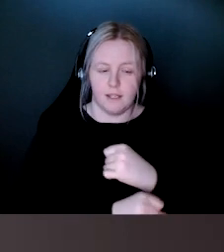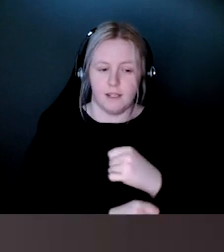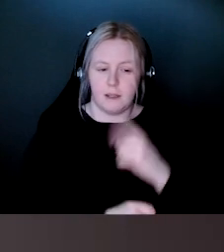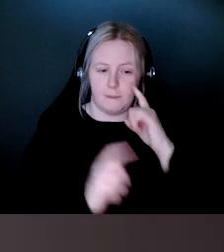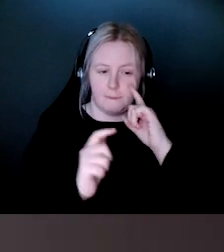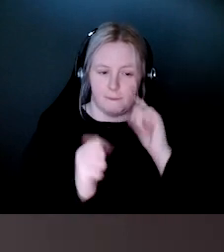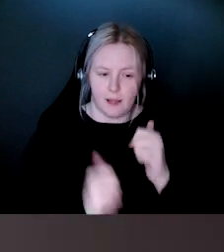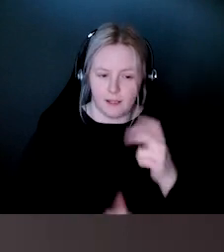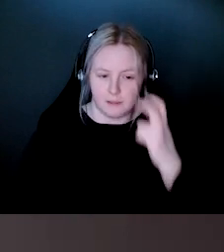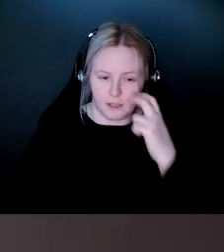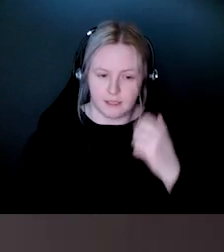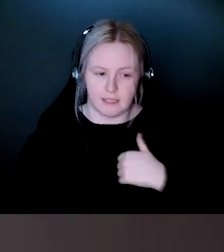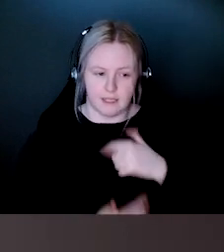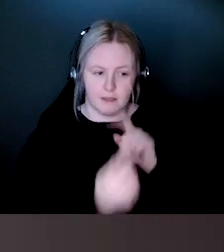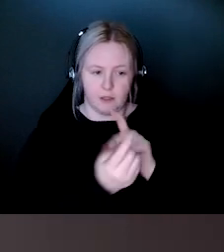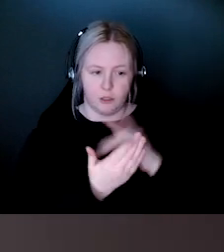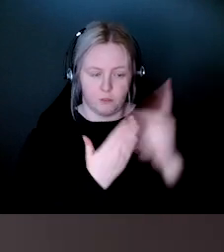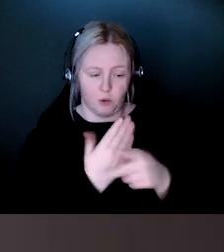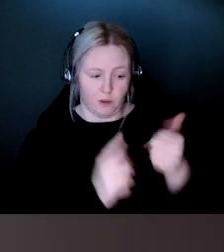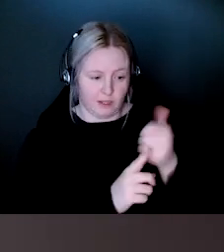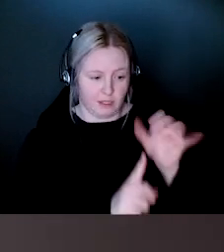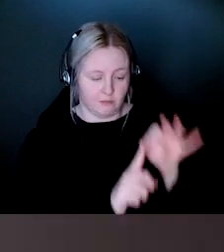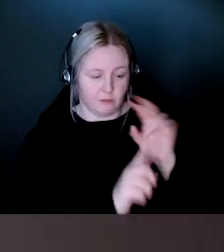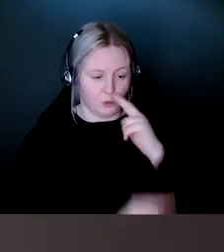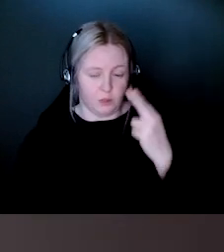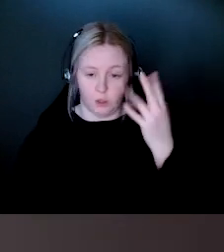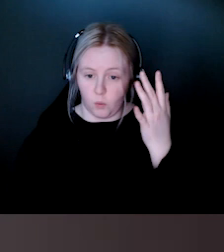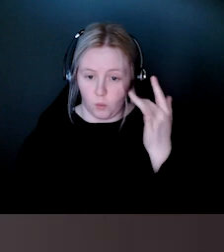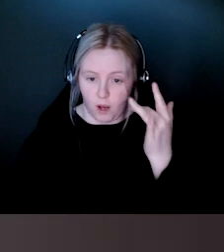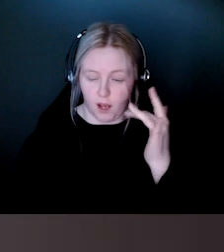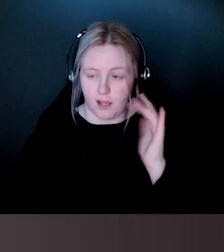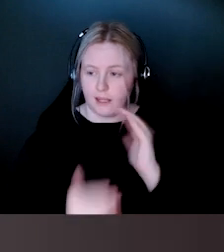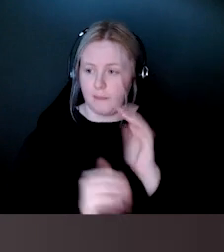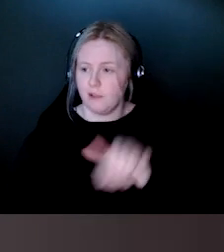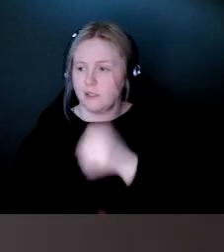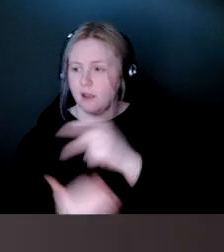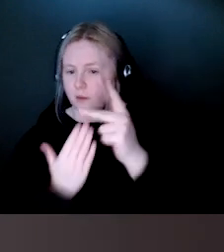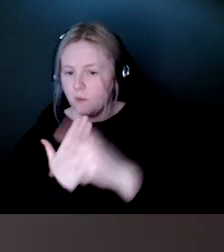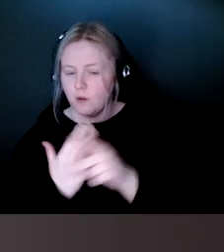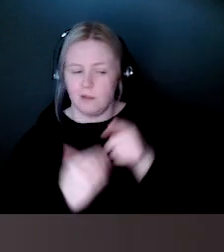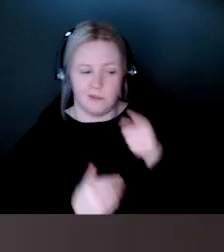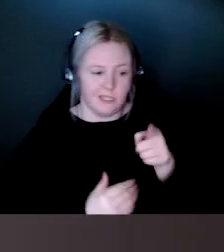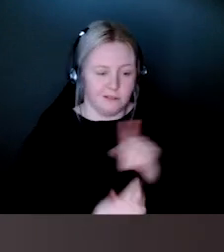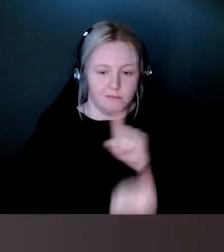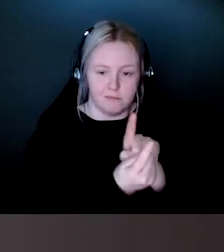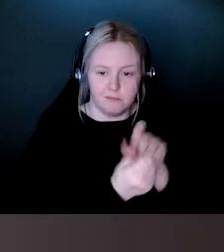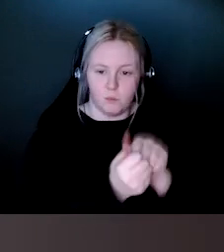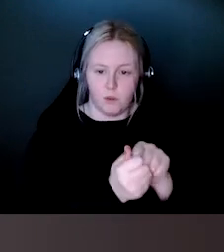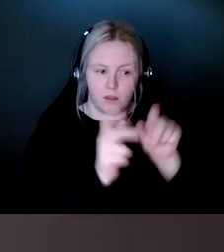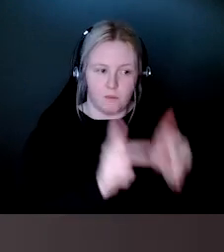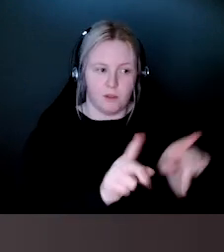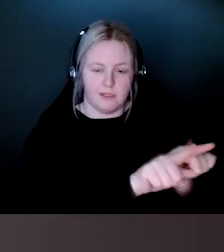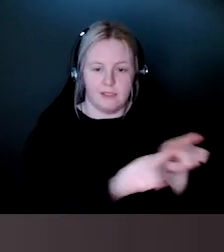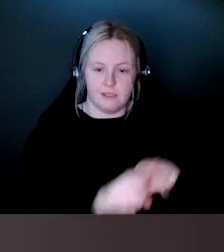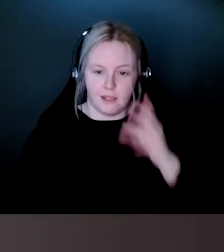from other programs that I've gone through in the past is you're paired with someone with a visual impairment. And I think that ultimately